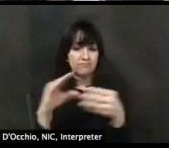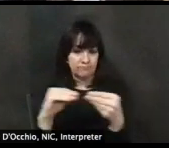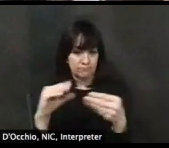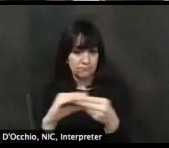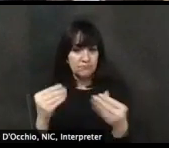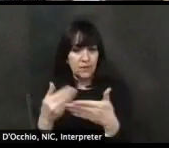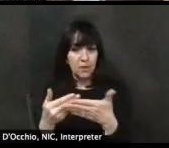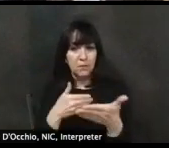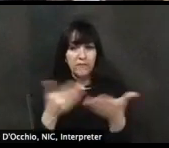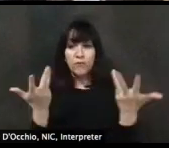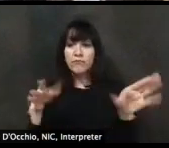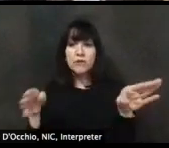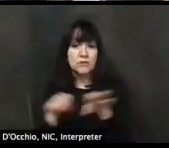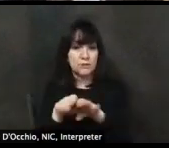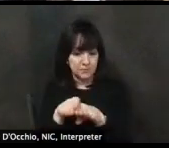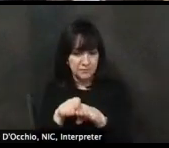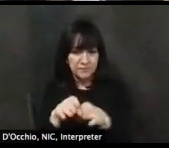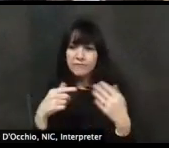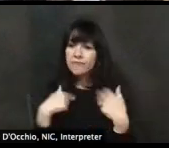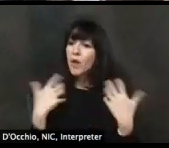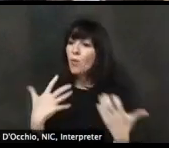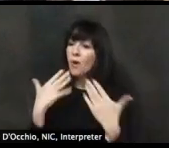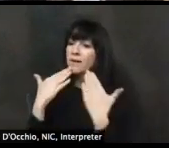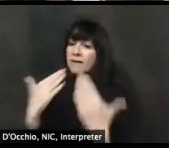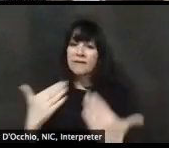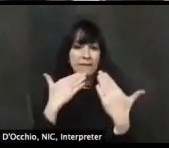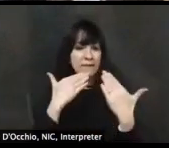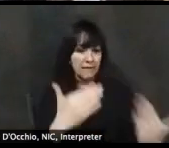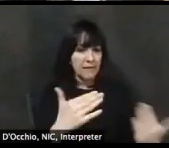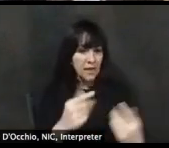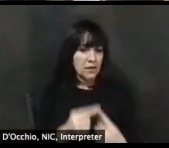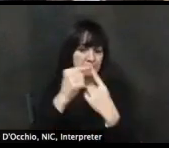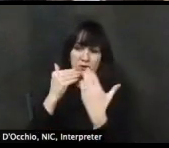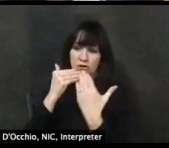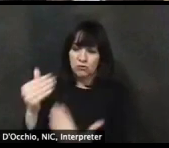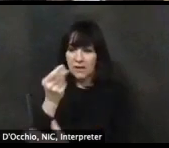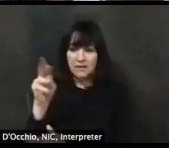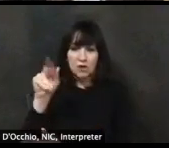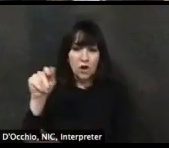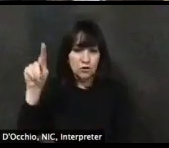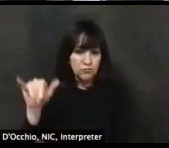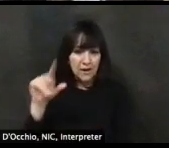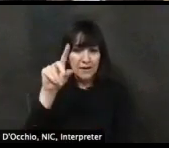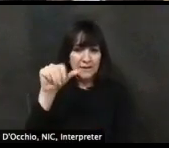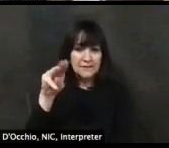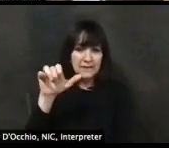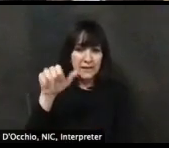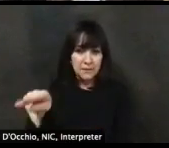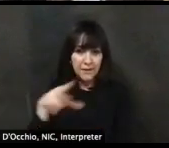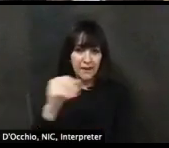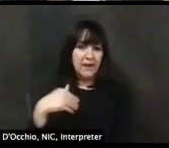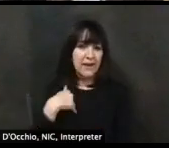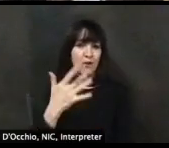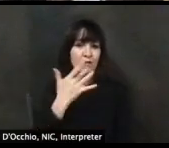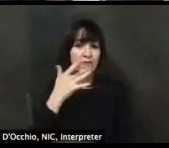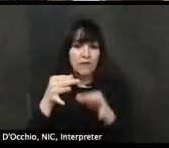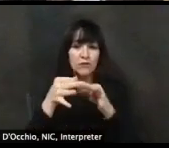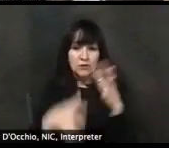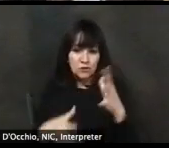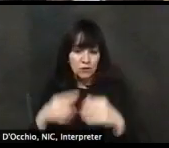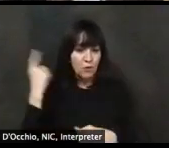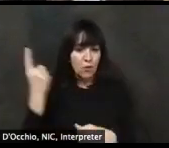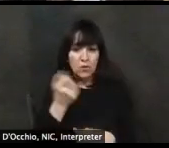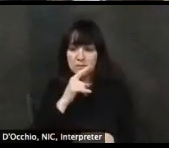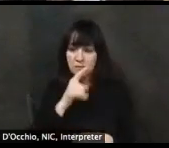to everyone who's participated in this evening. A special thank you to Dr. Rattay and Damien and, uh, our favorite interpreter who always, uh, make sure